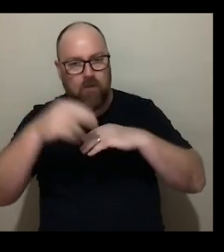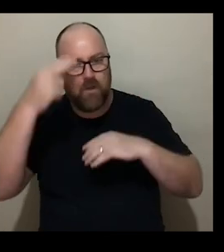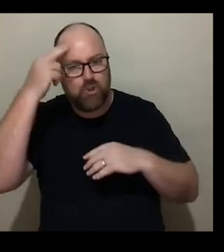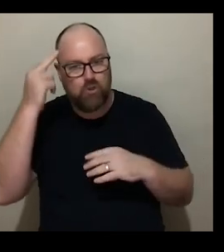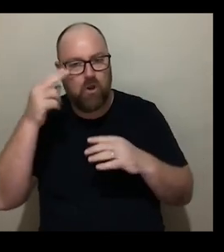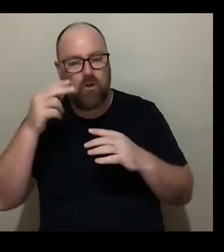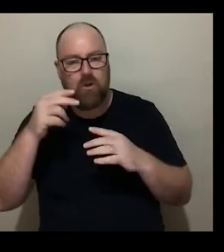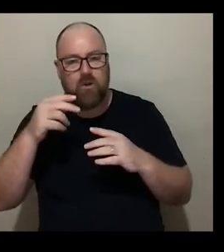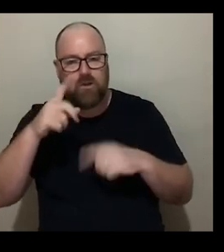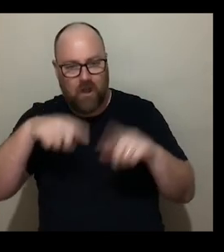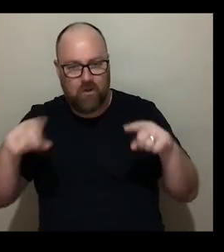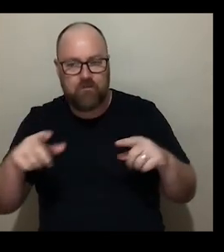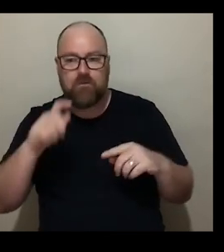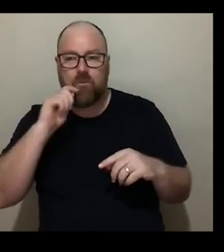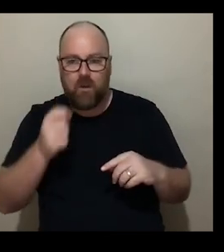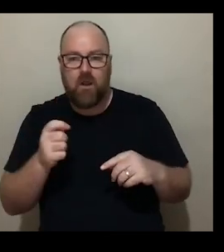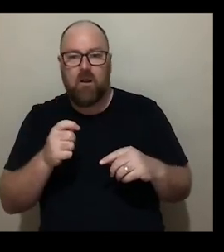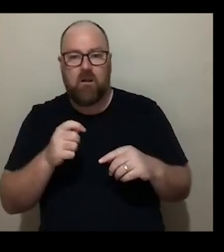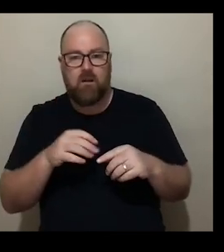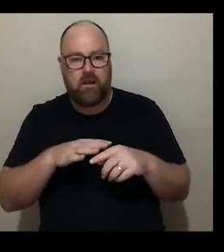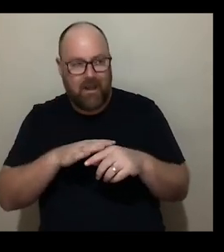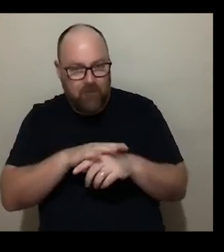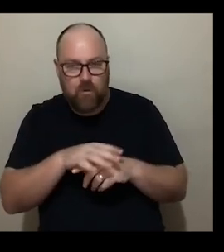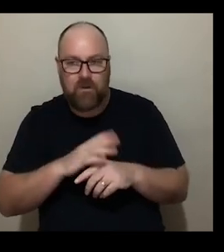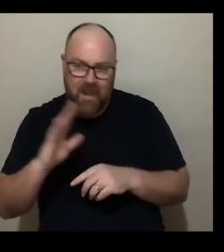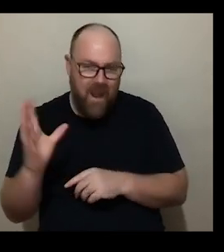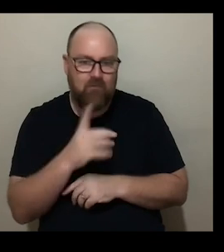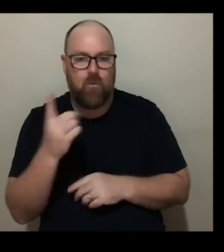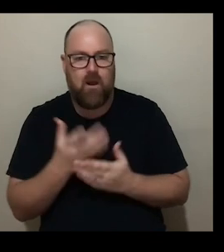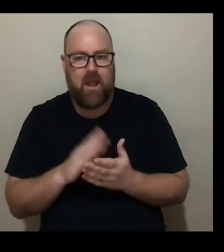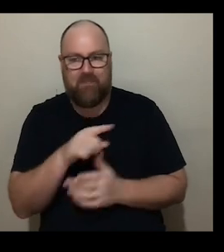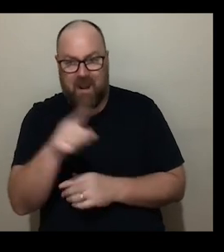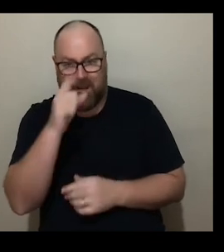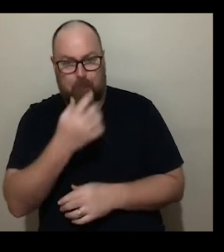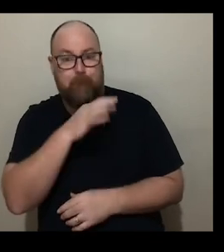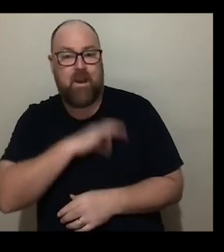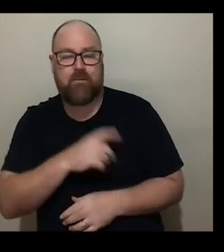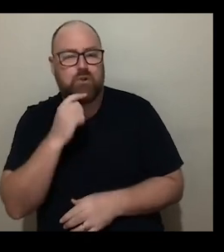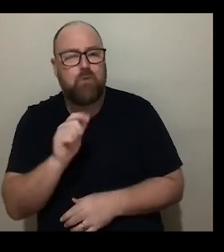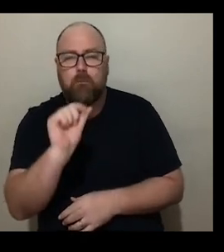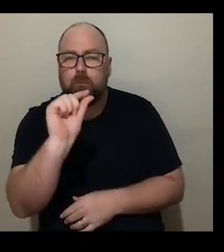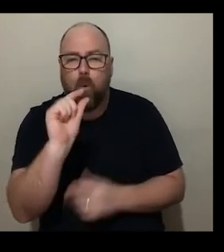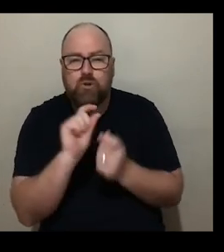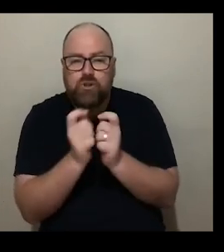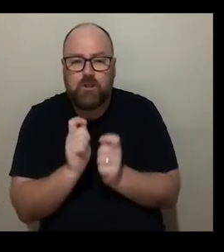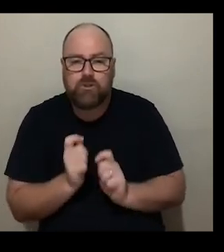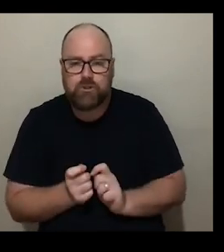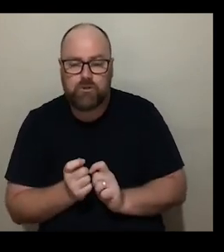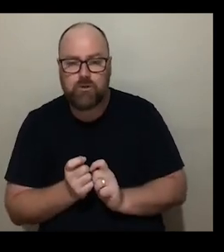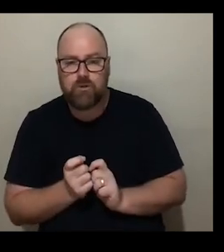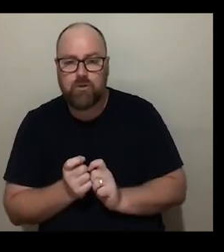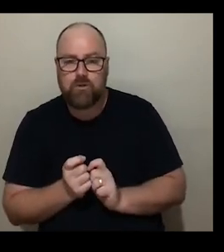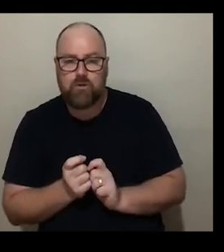will uh influence the way all our visitors can benefit from those small changes happening in the way